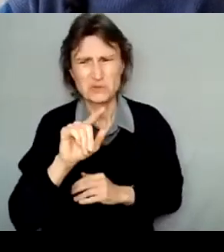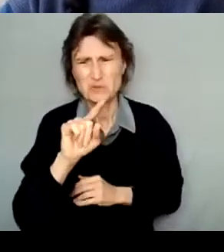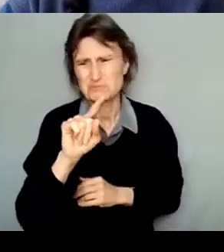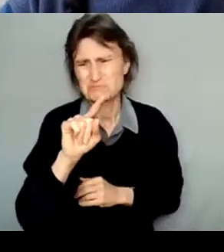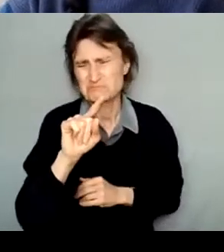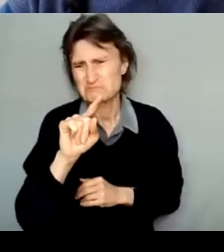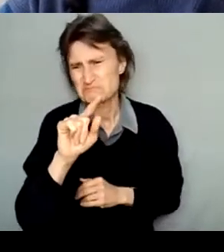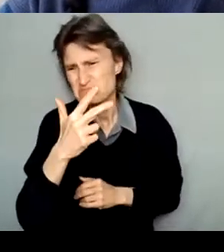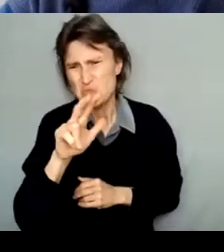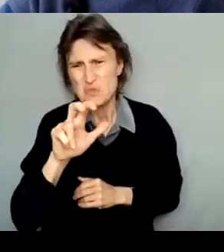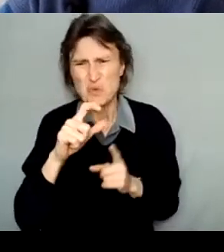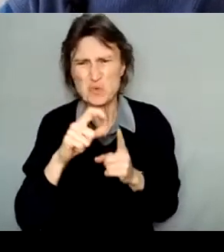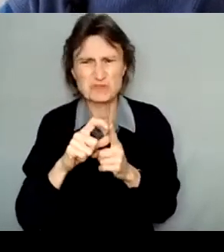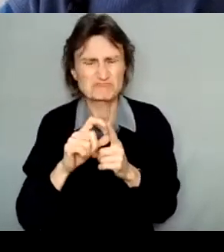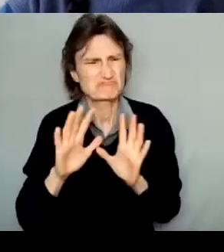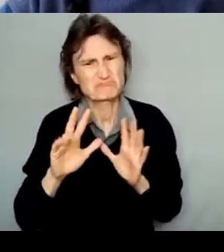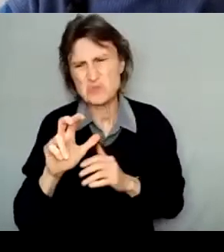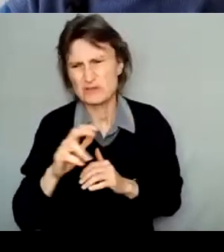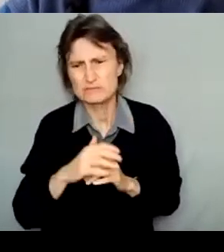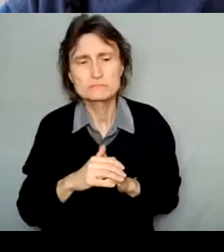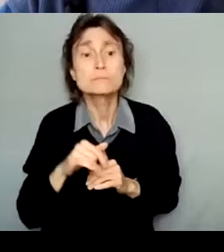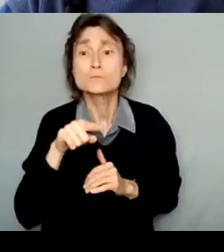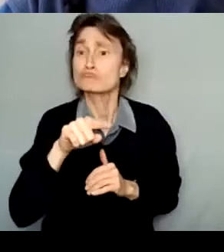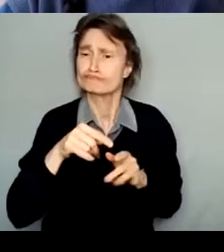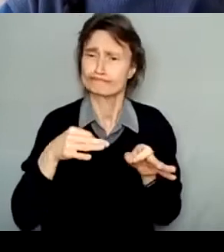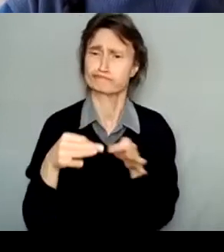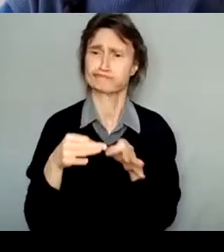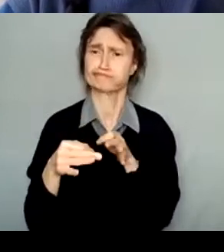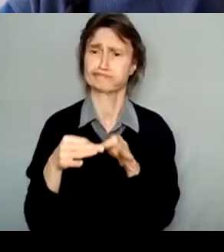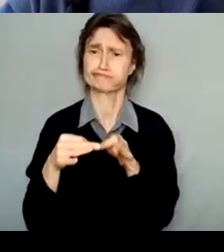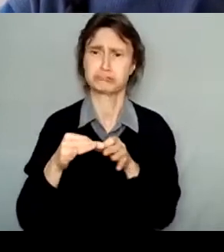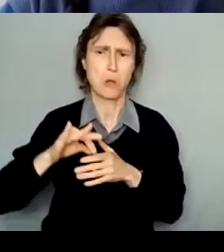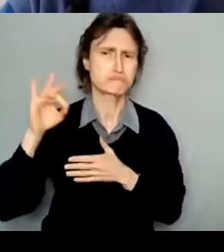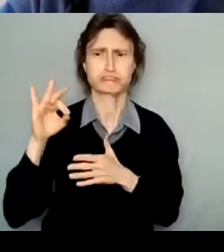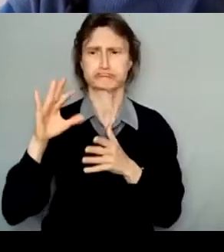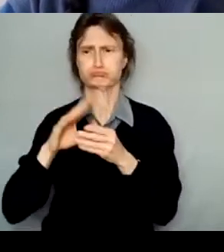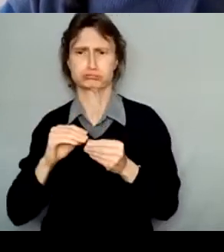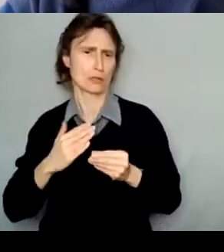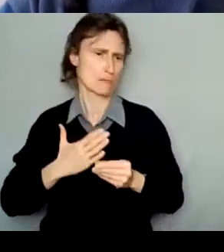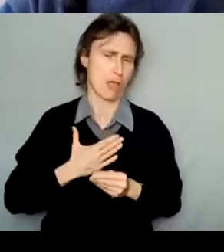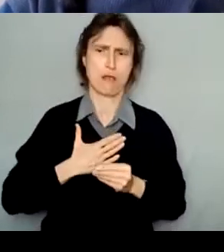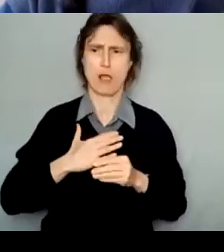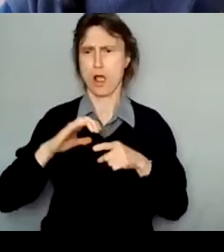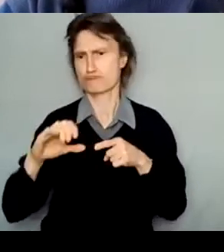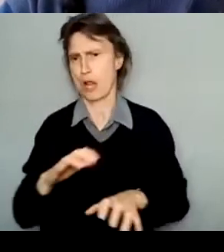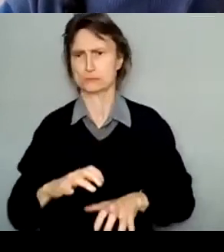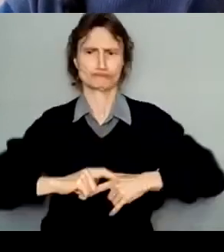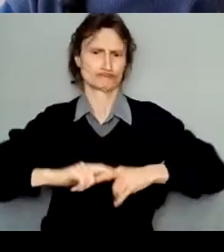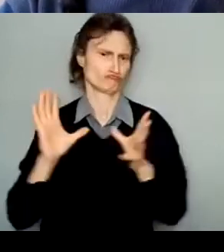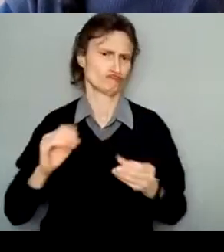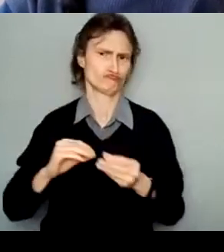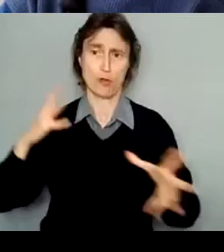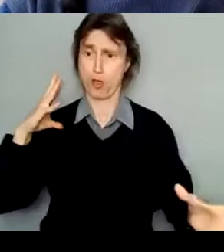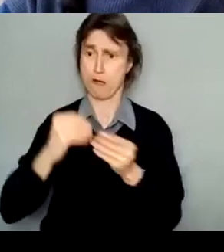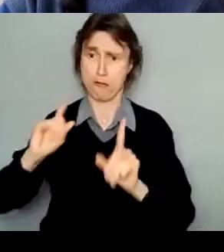It does not need to be a manifesto on your artistic practice, but rather a concise and helpful overview of your work